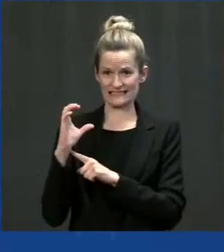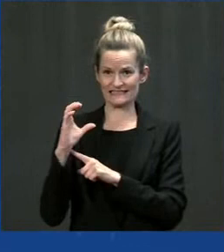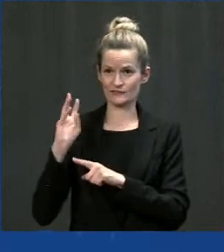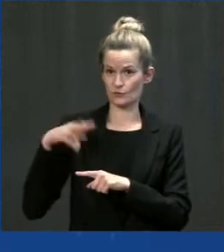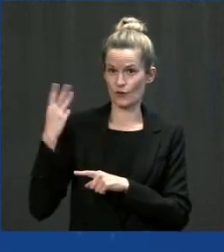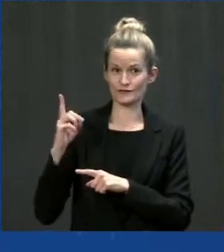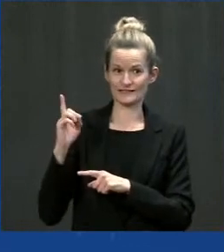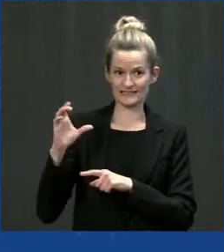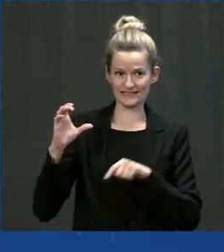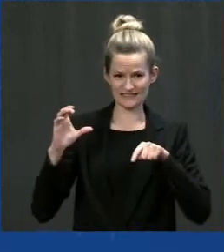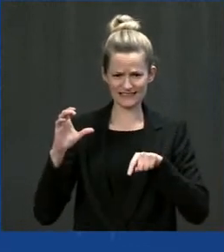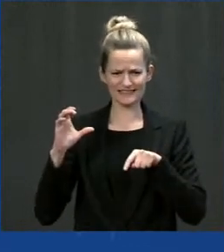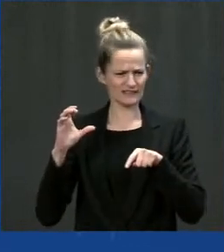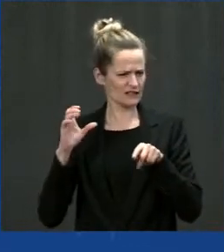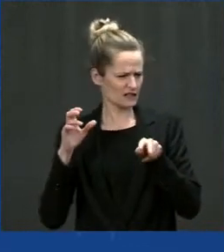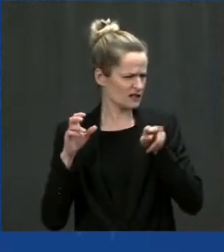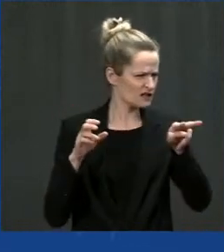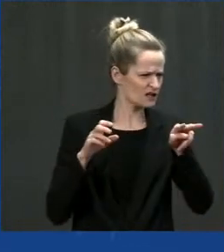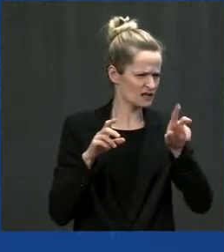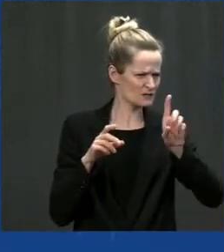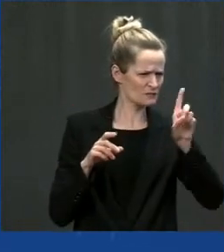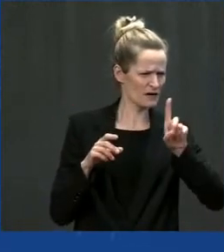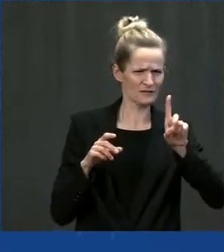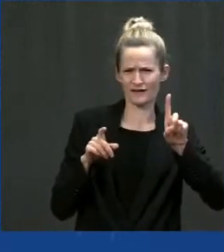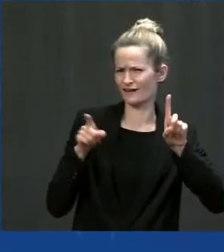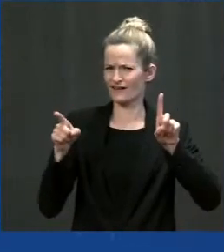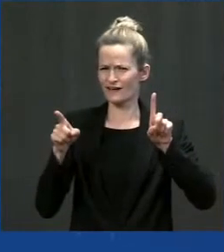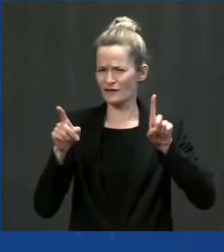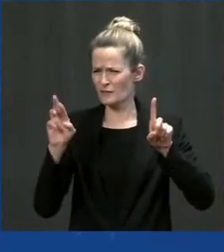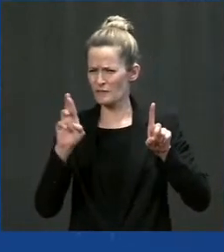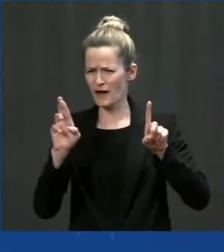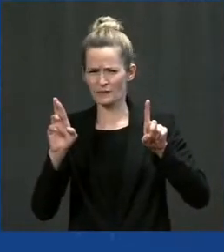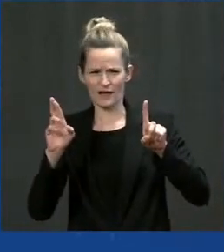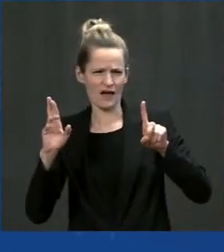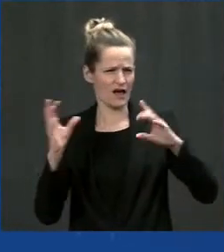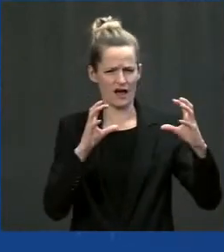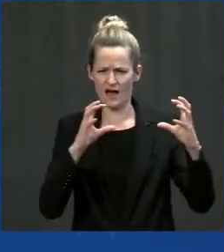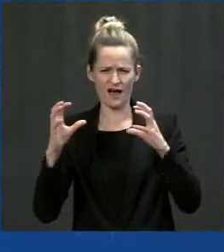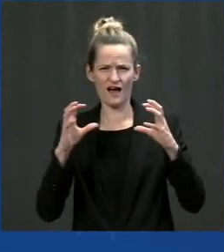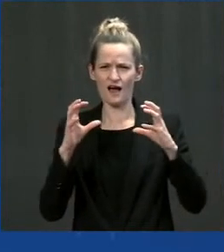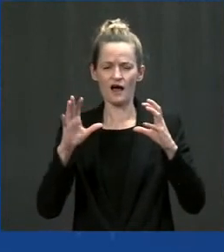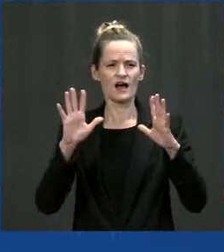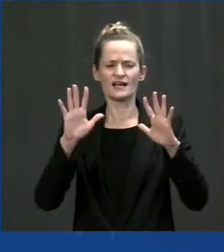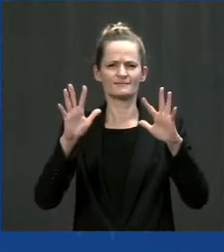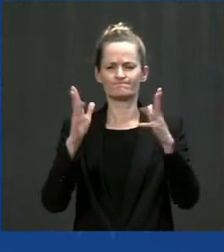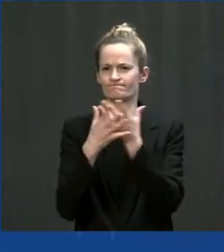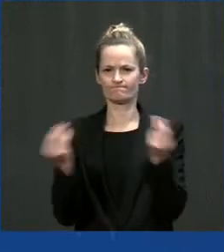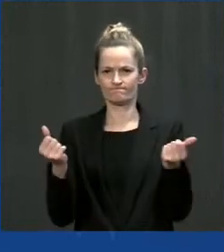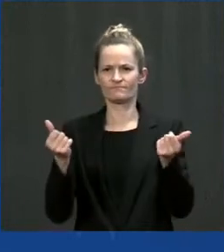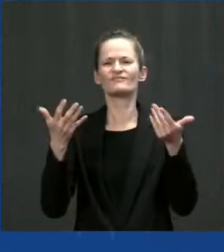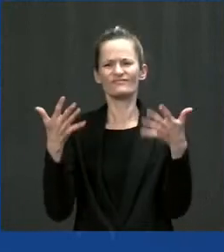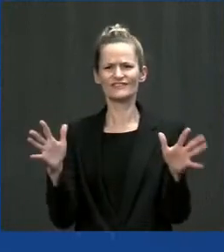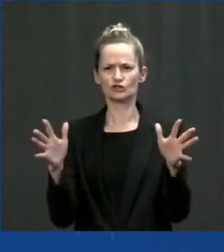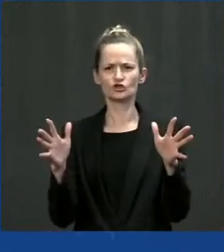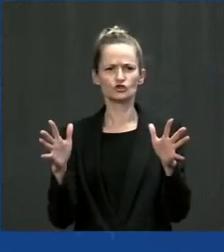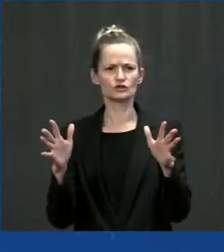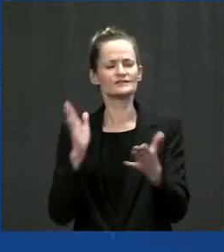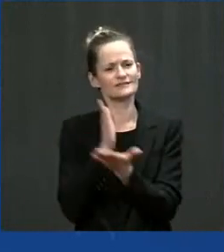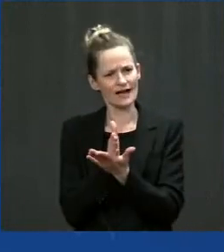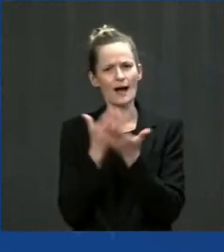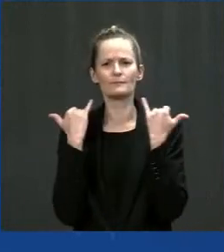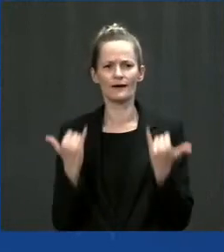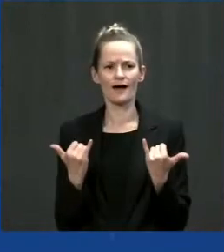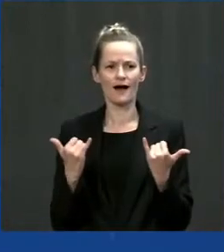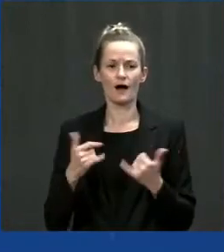their government can and will work for them again. We're going to still have big disagreements, but it's happening at a critical